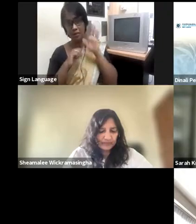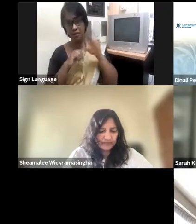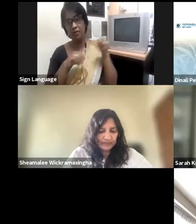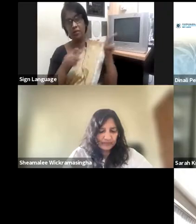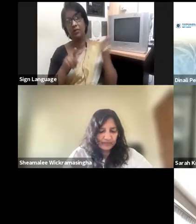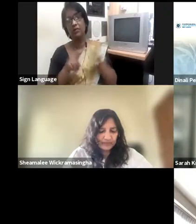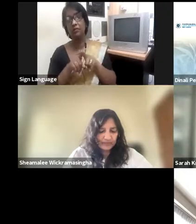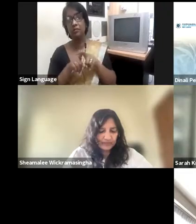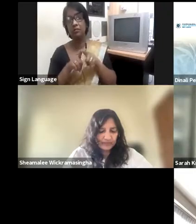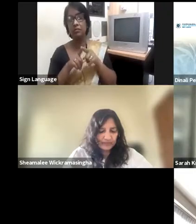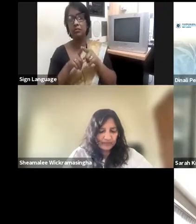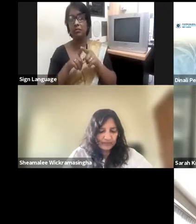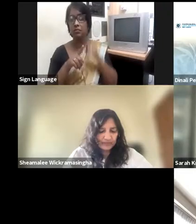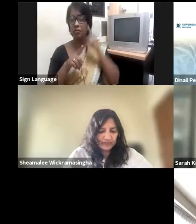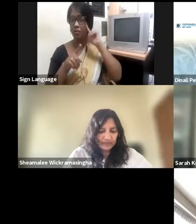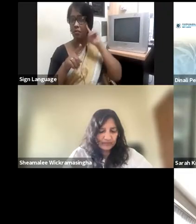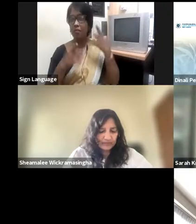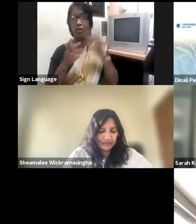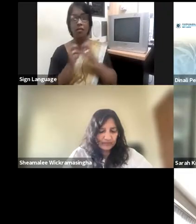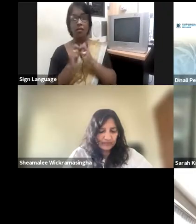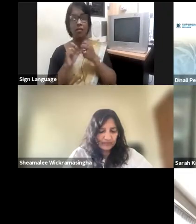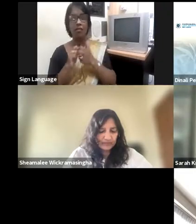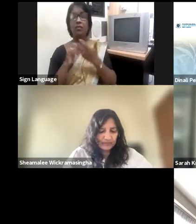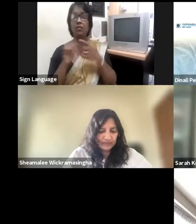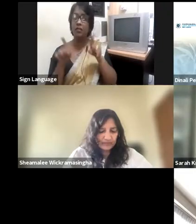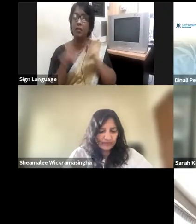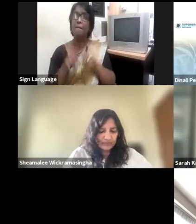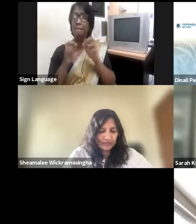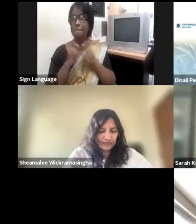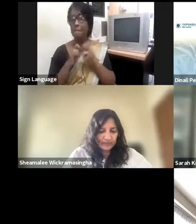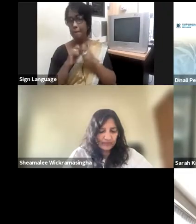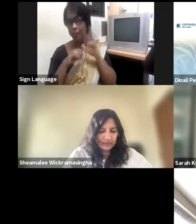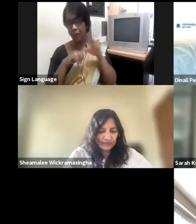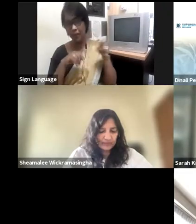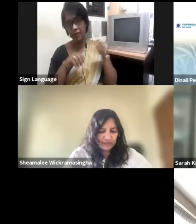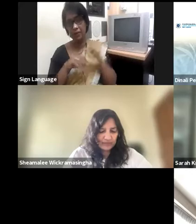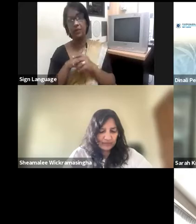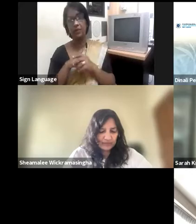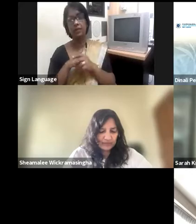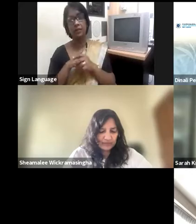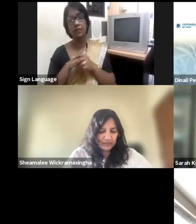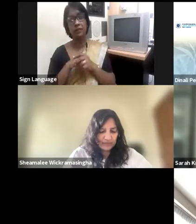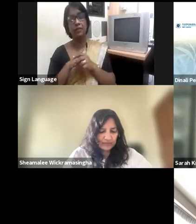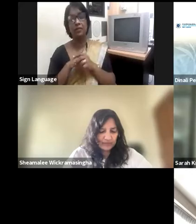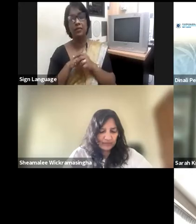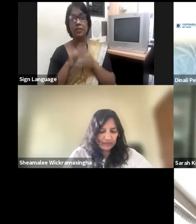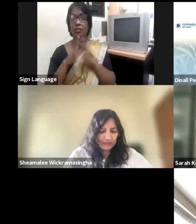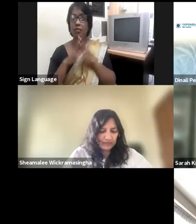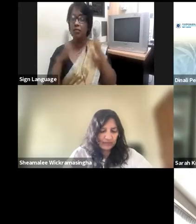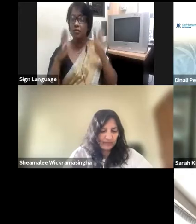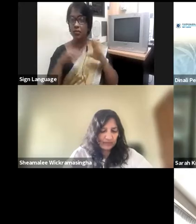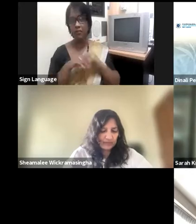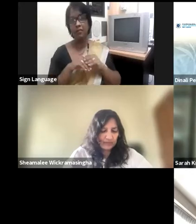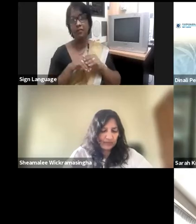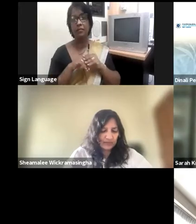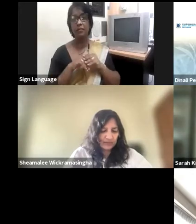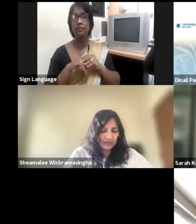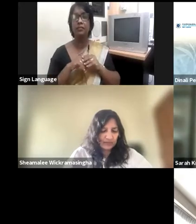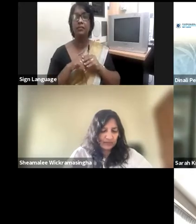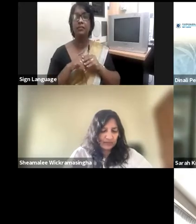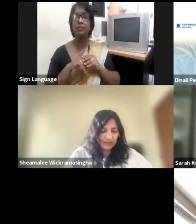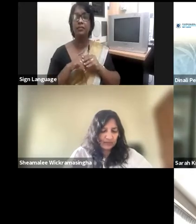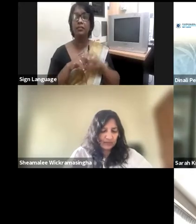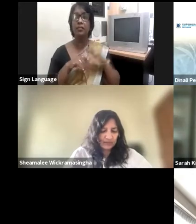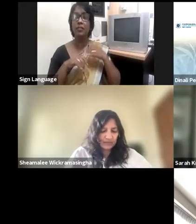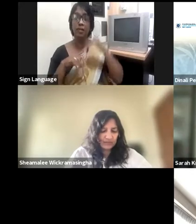about who is suited for a position. What are the attributes that are seen as leadership qualities? Who makes a